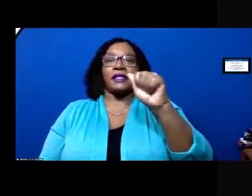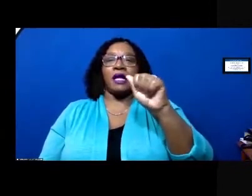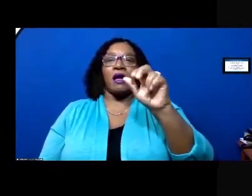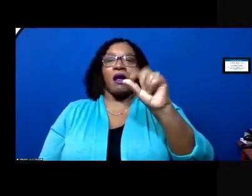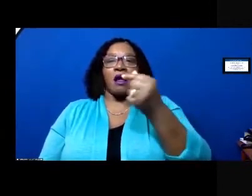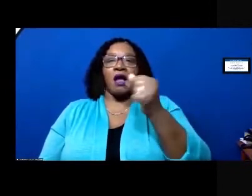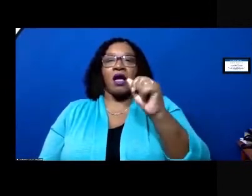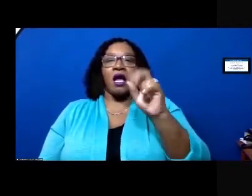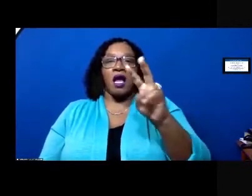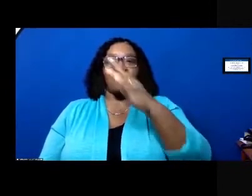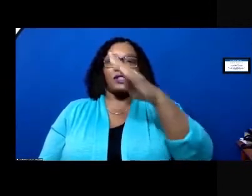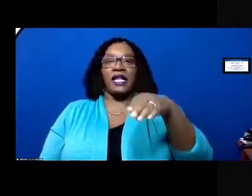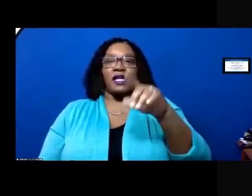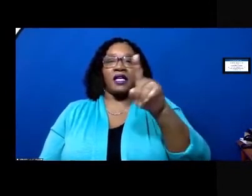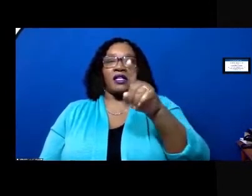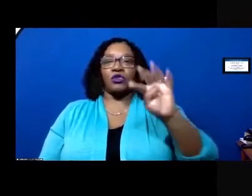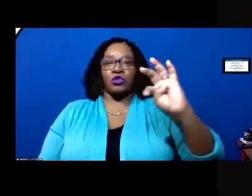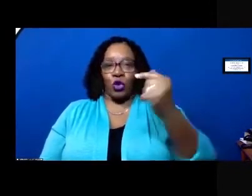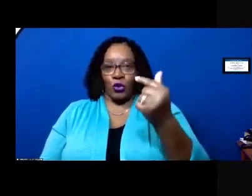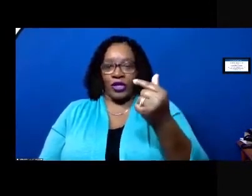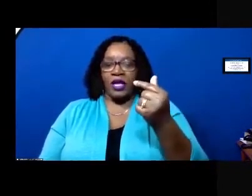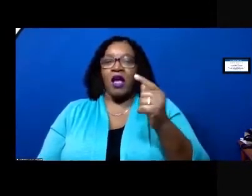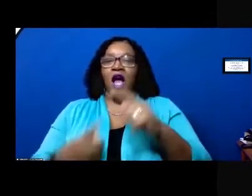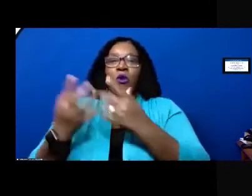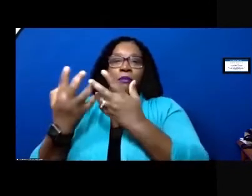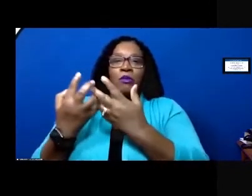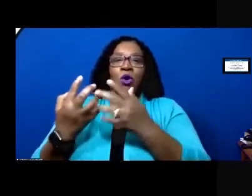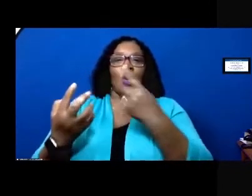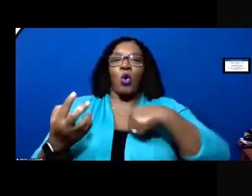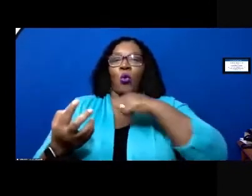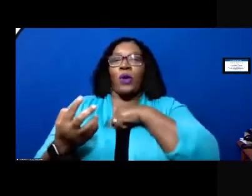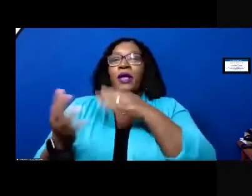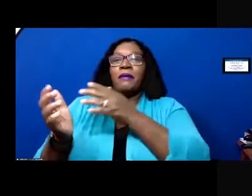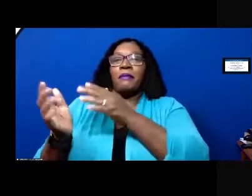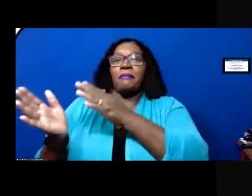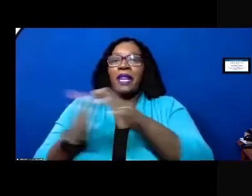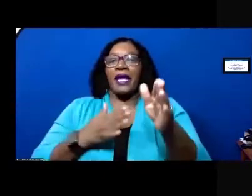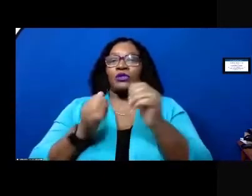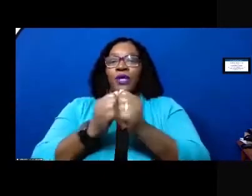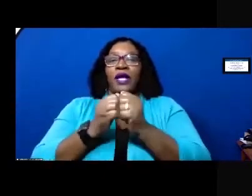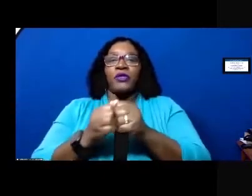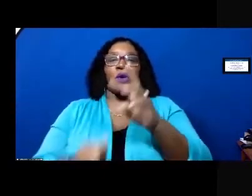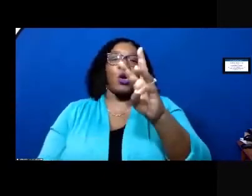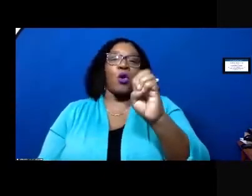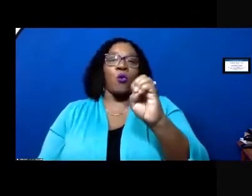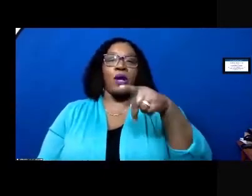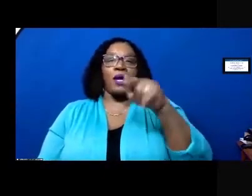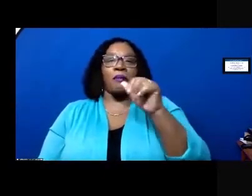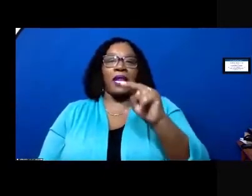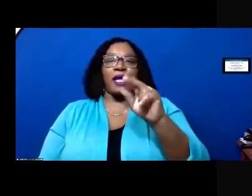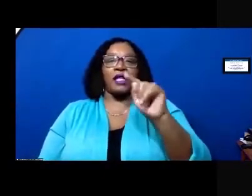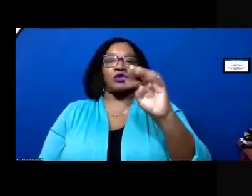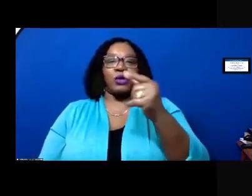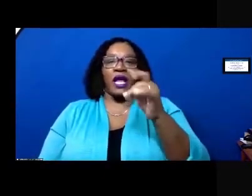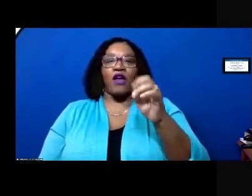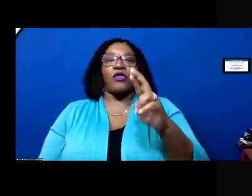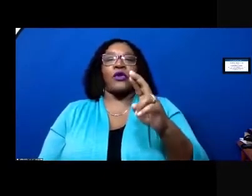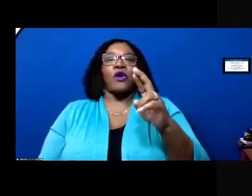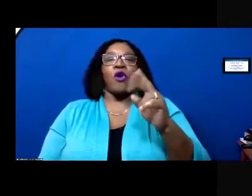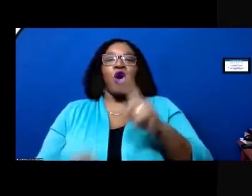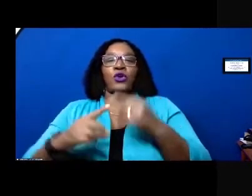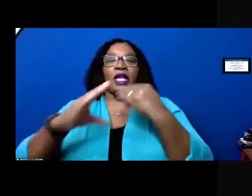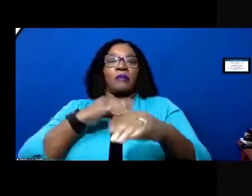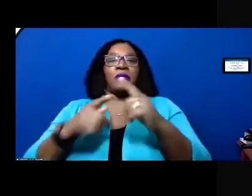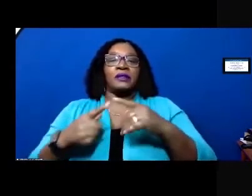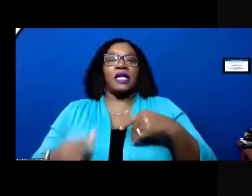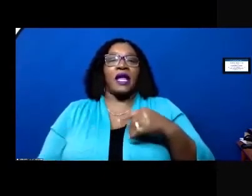zoning or the we plan together website or you can email us at zoning map at columbiasc